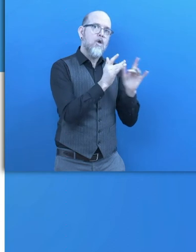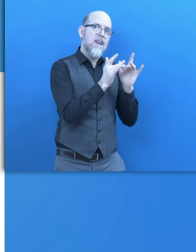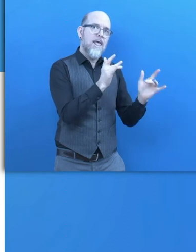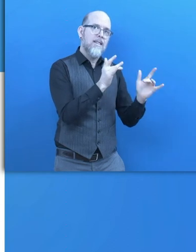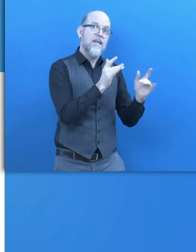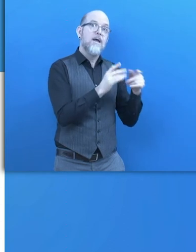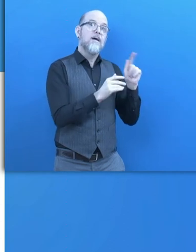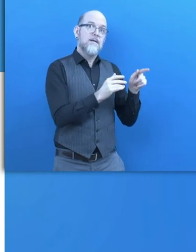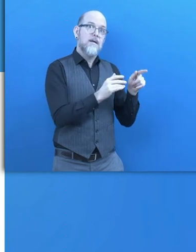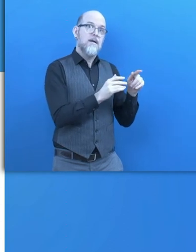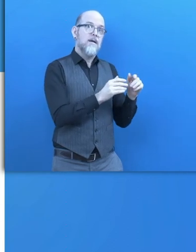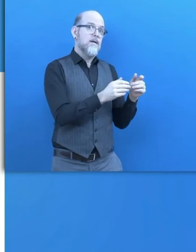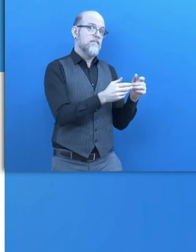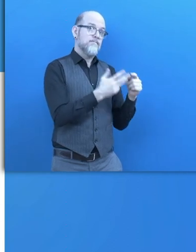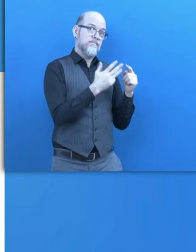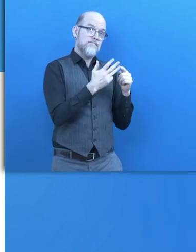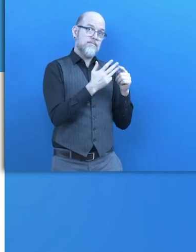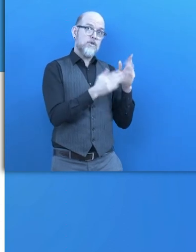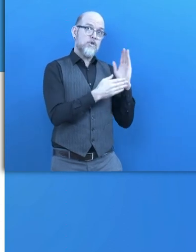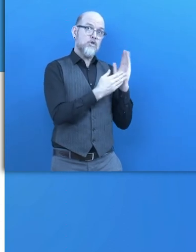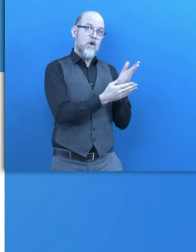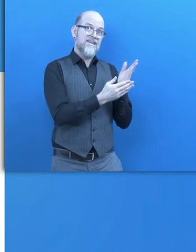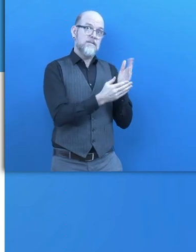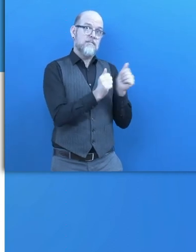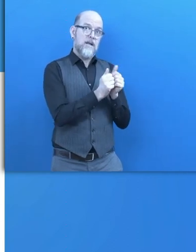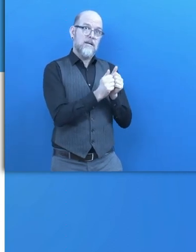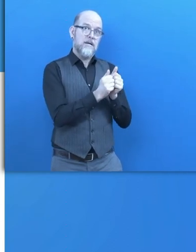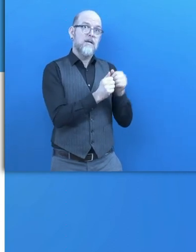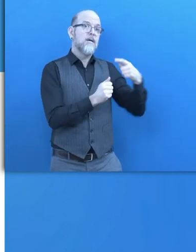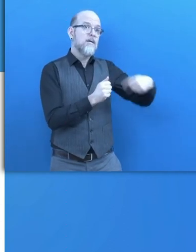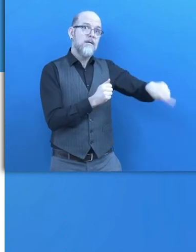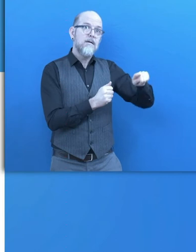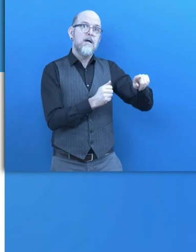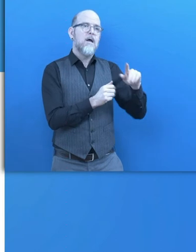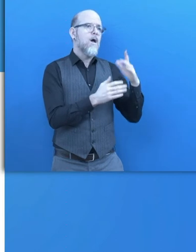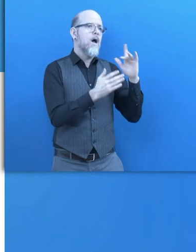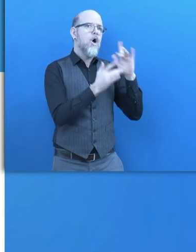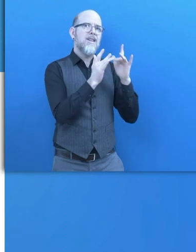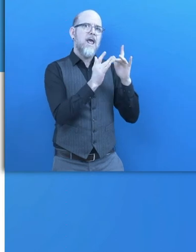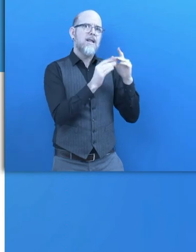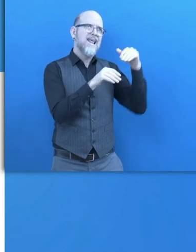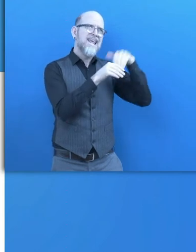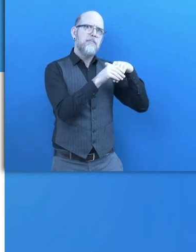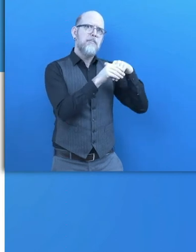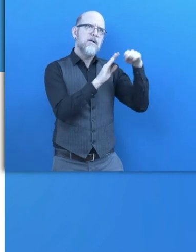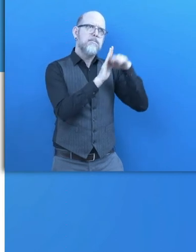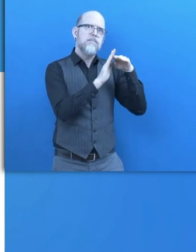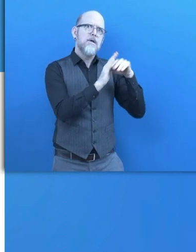we will have service partners that are providing online services to the users.